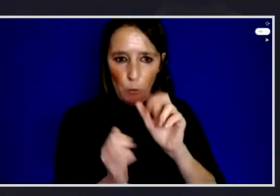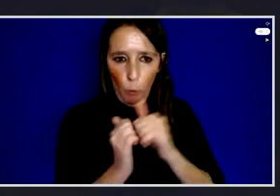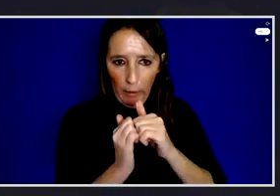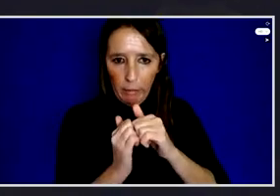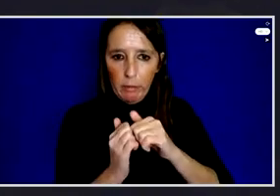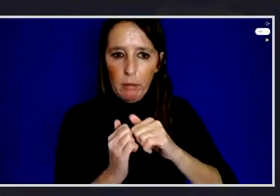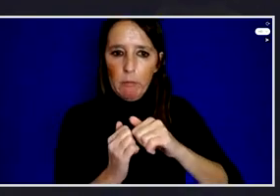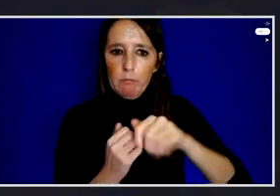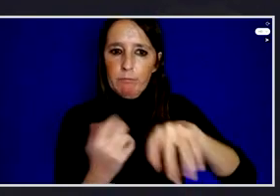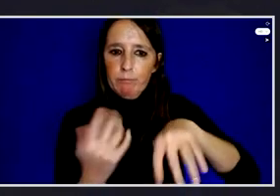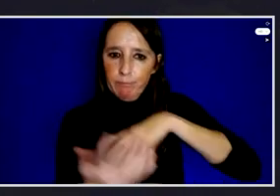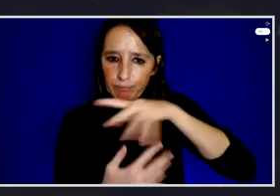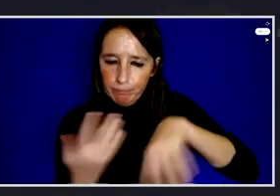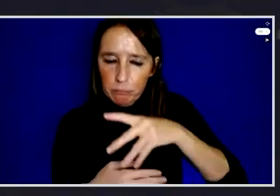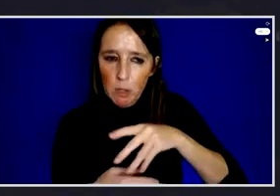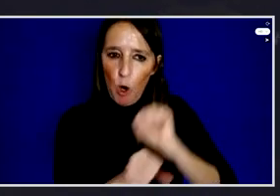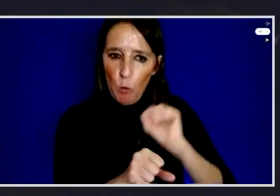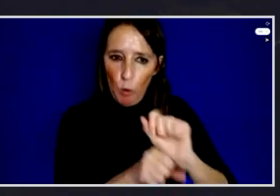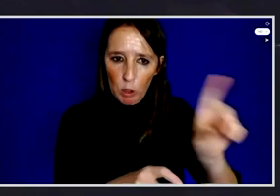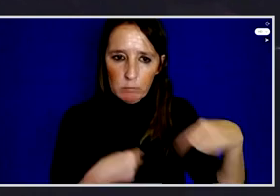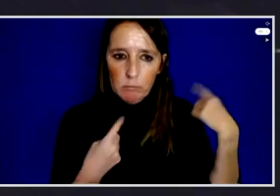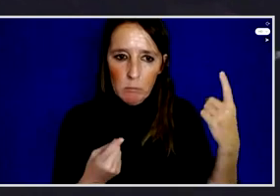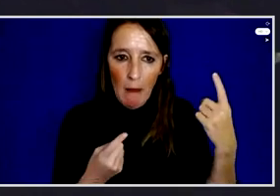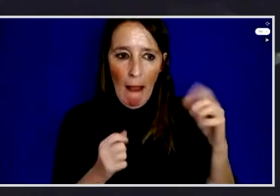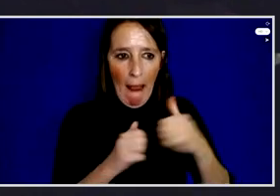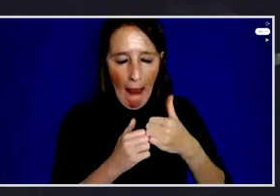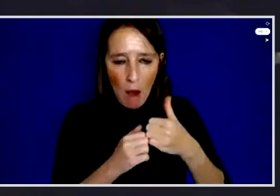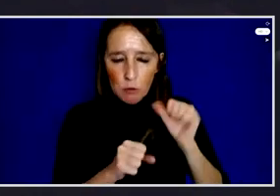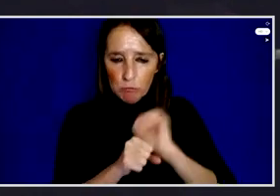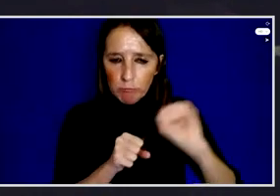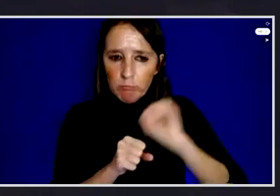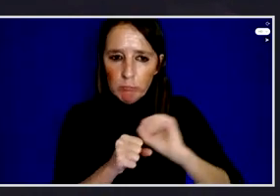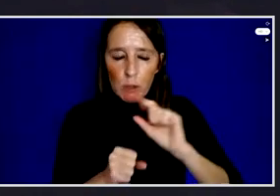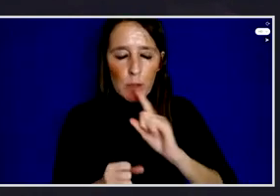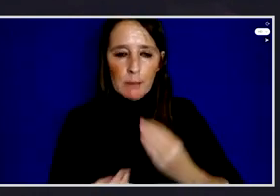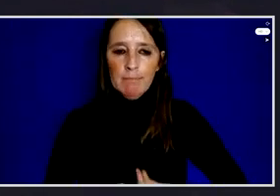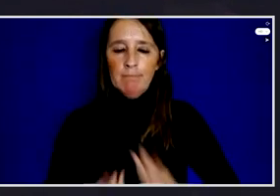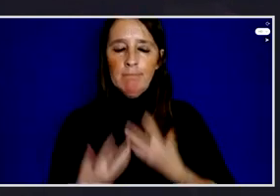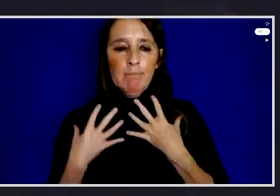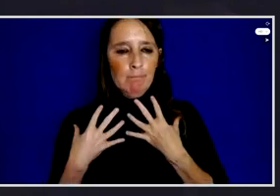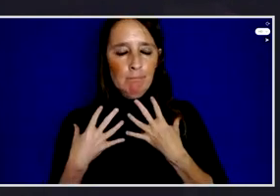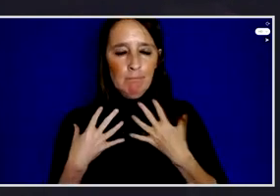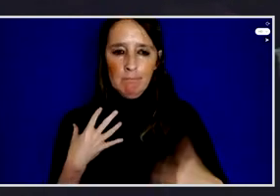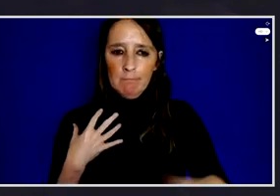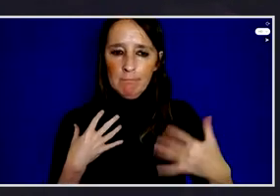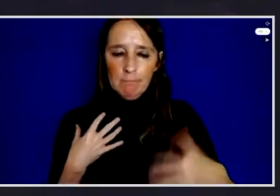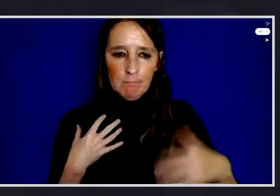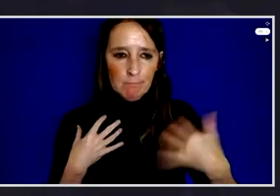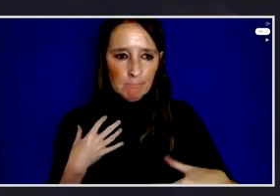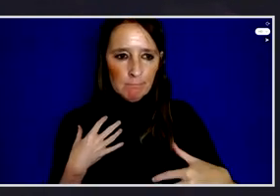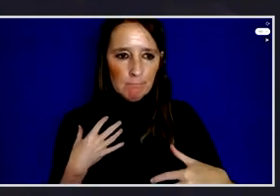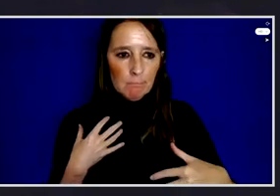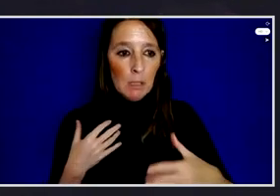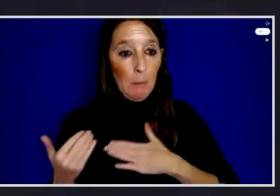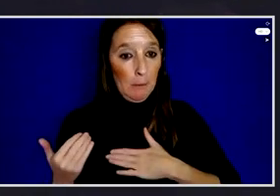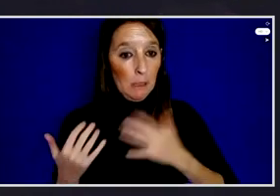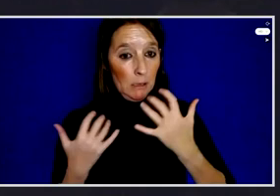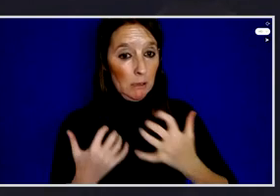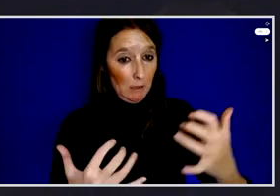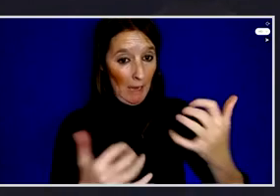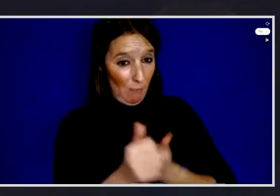the work that you've done the way you've done it is inspiring and I'd ask everyone here to just join me in